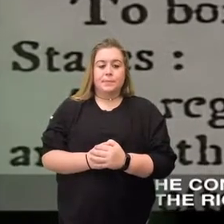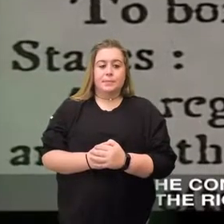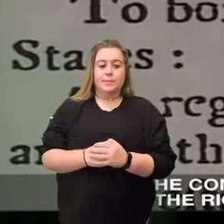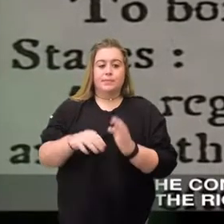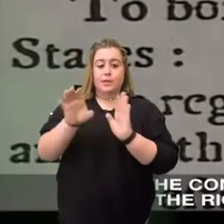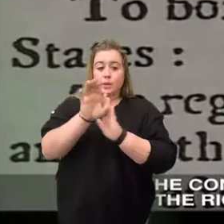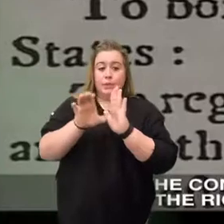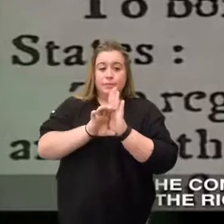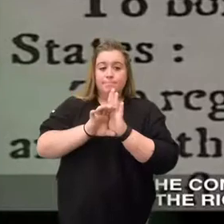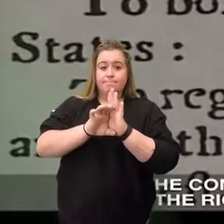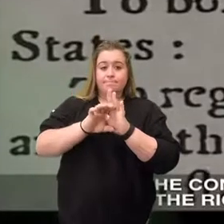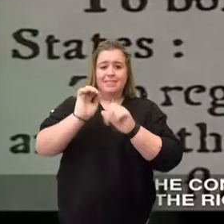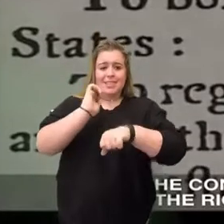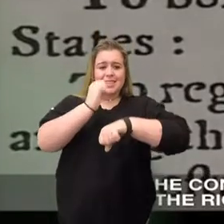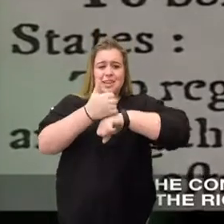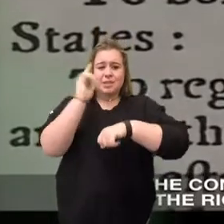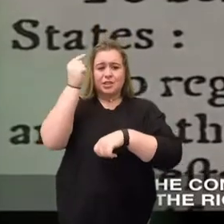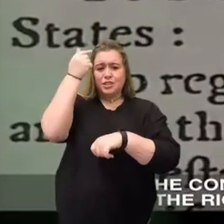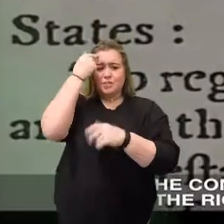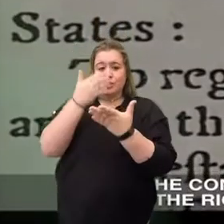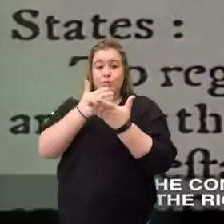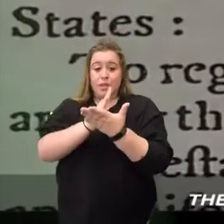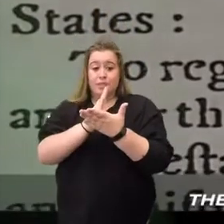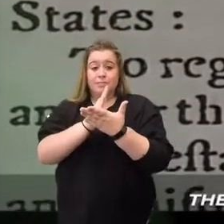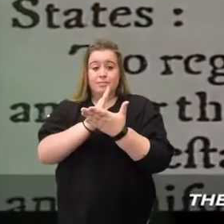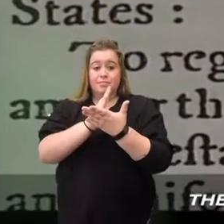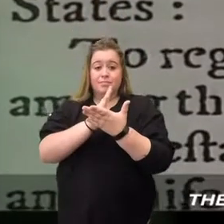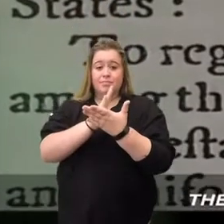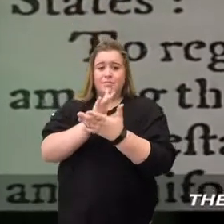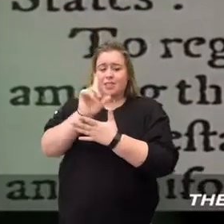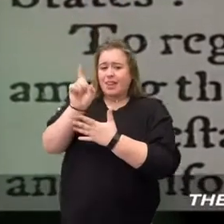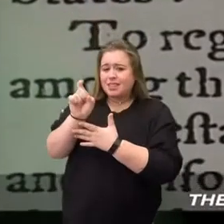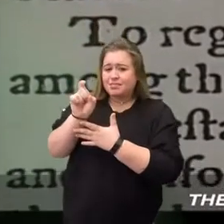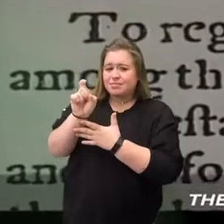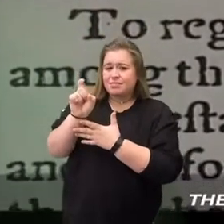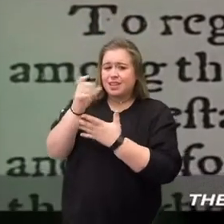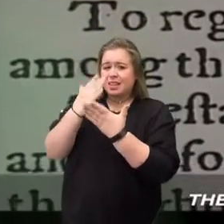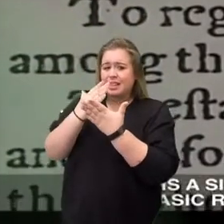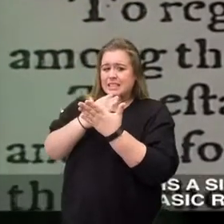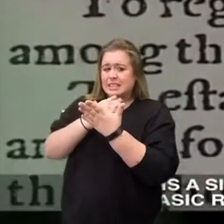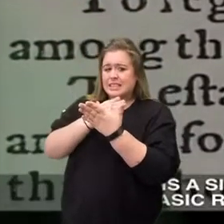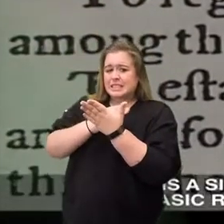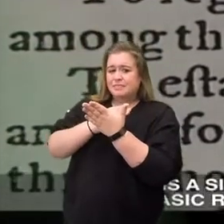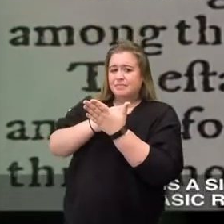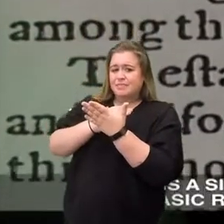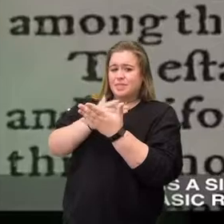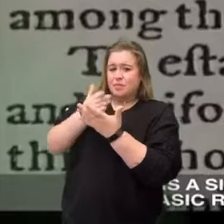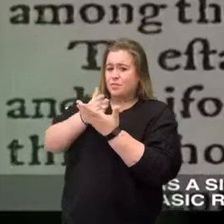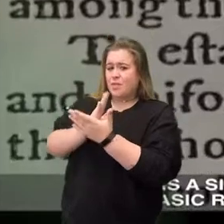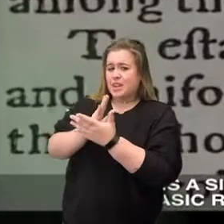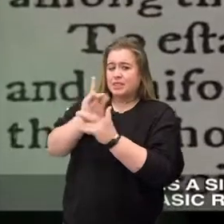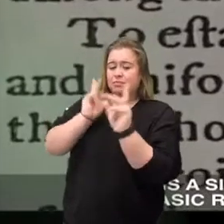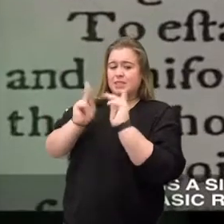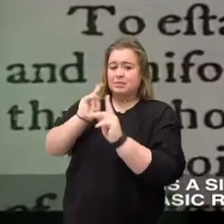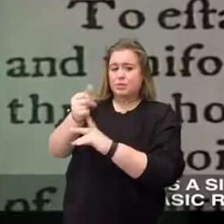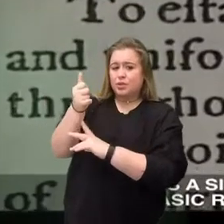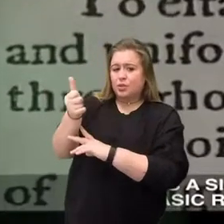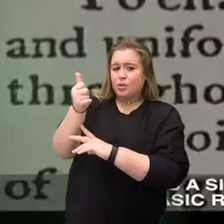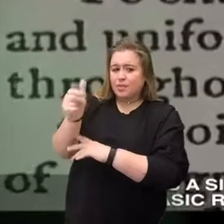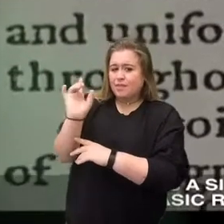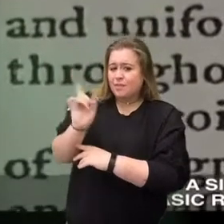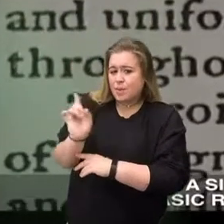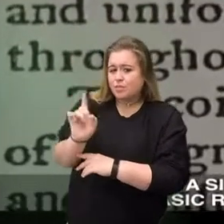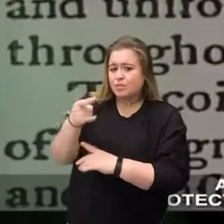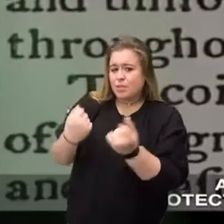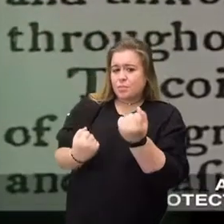The Constitution spells out the rights of government. Where, asked the anti-federalists, is a similar listing of the basic rights